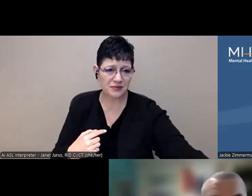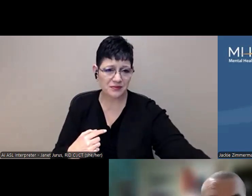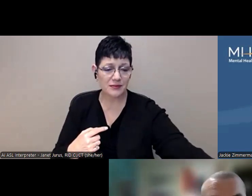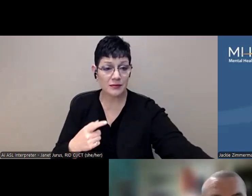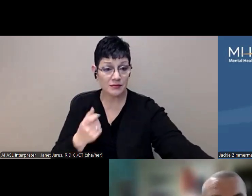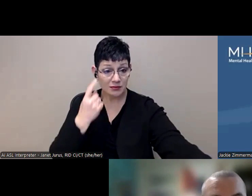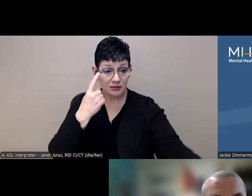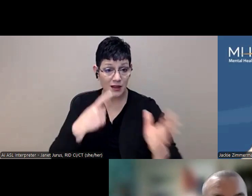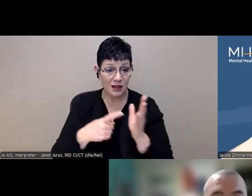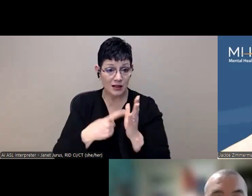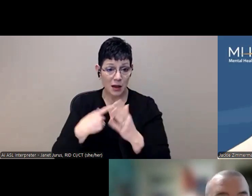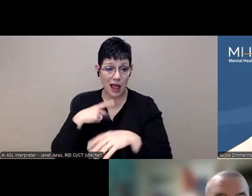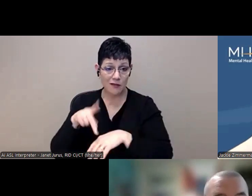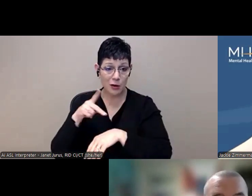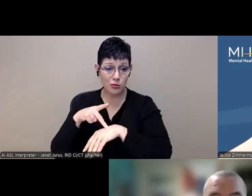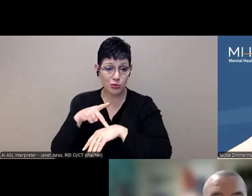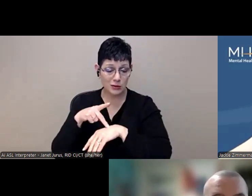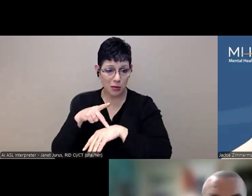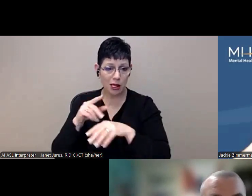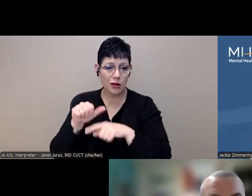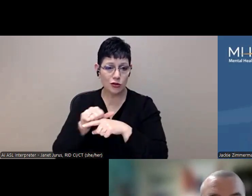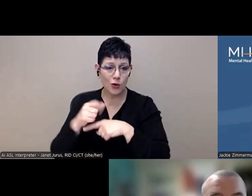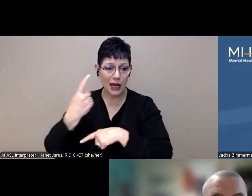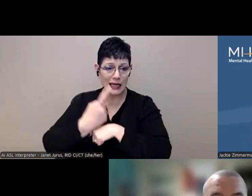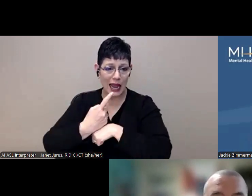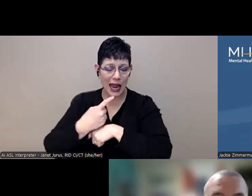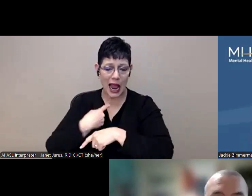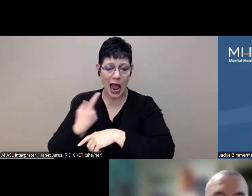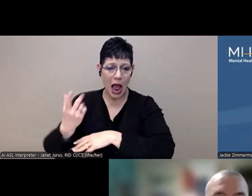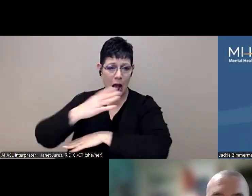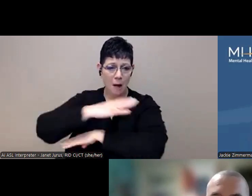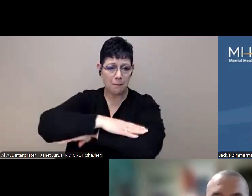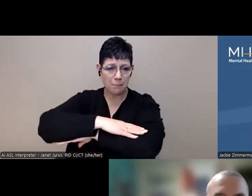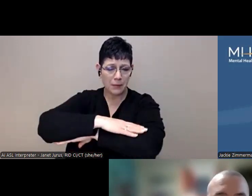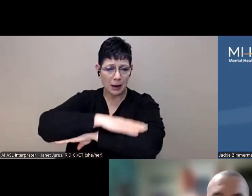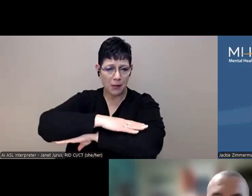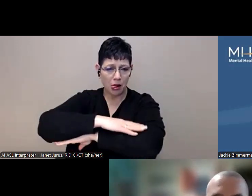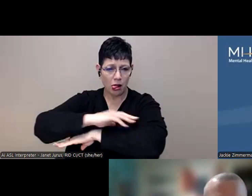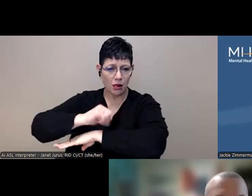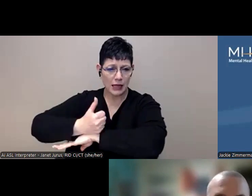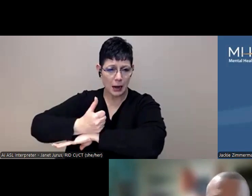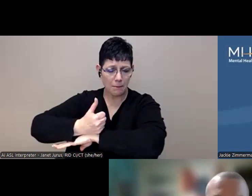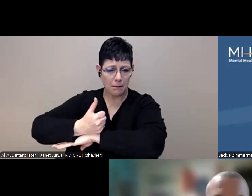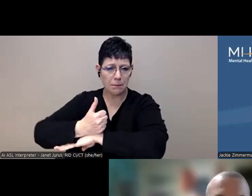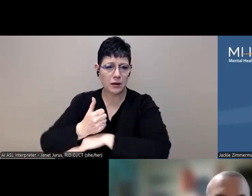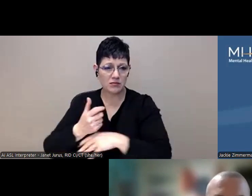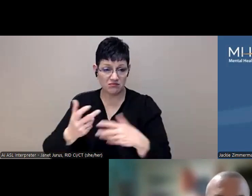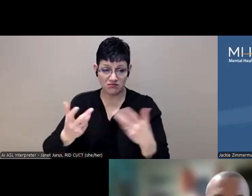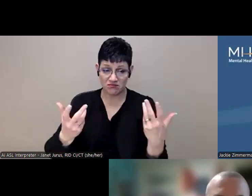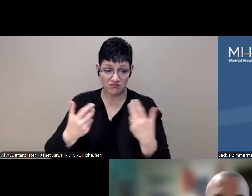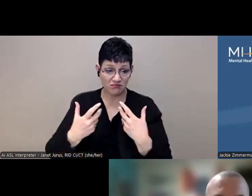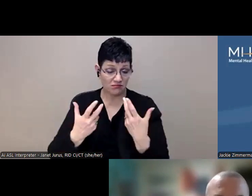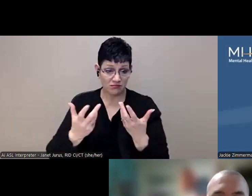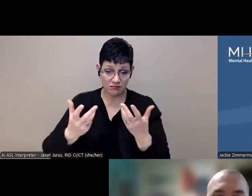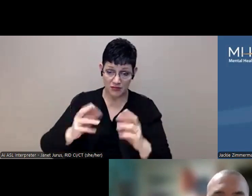principal training day, I set up a table and I talk with school principals. And so it's just throwing yourself out there and